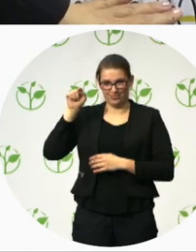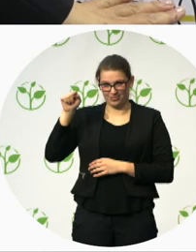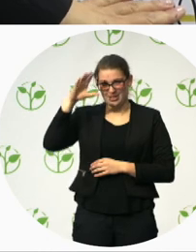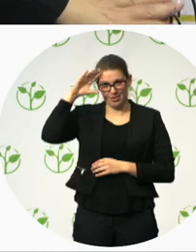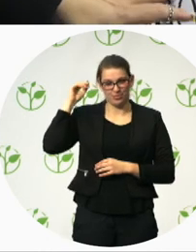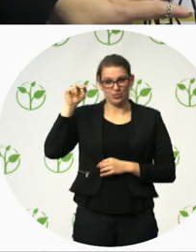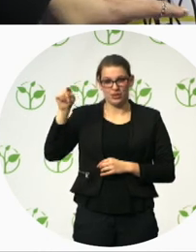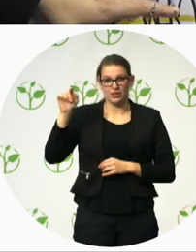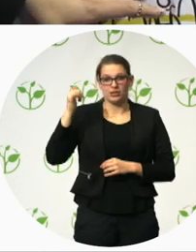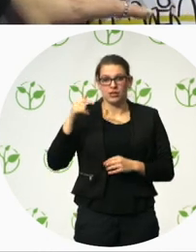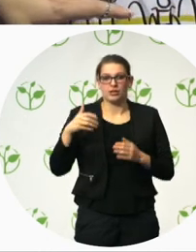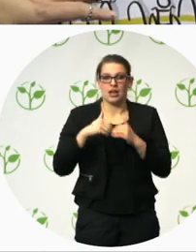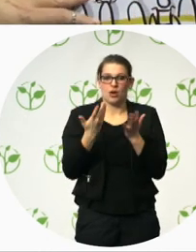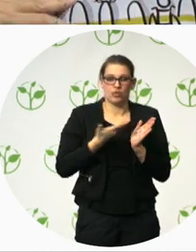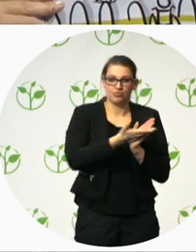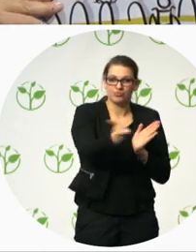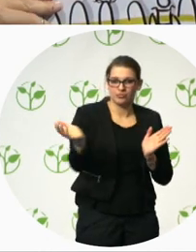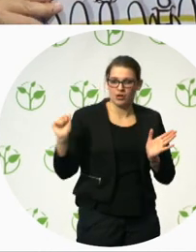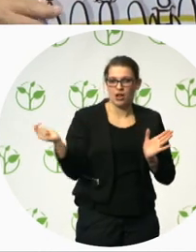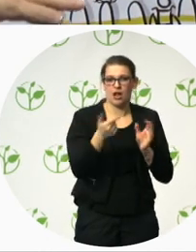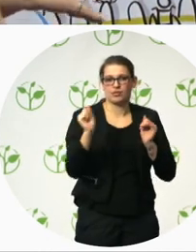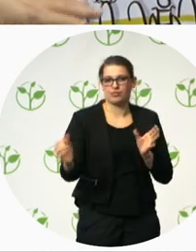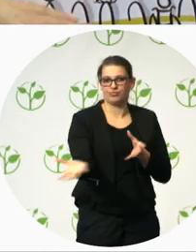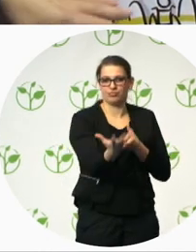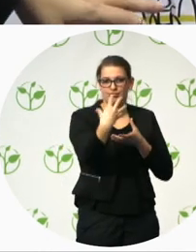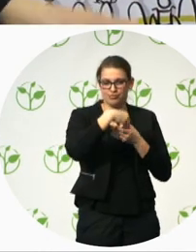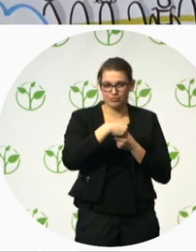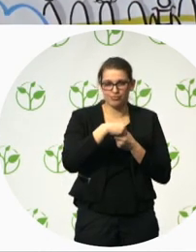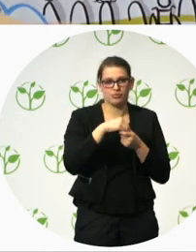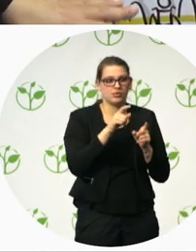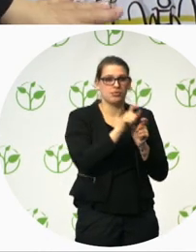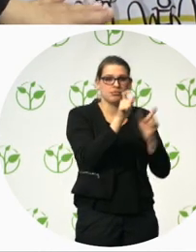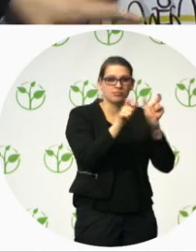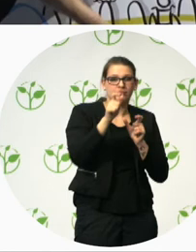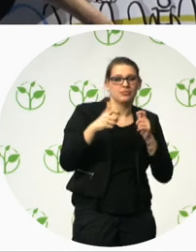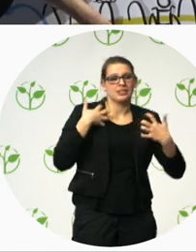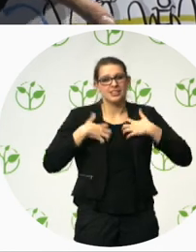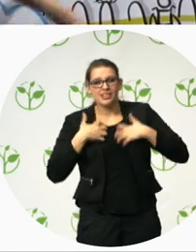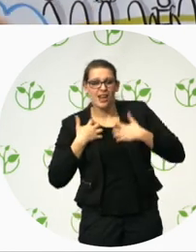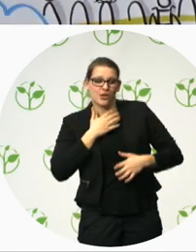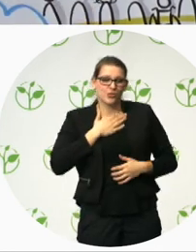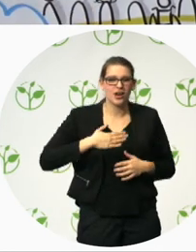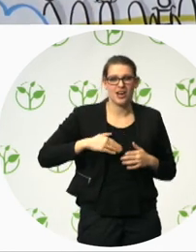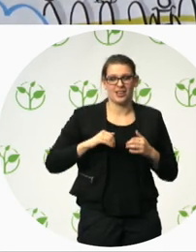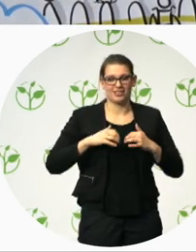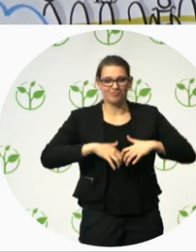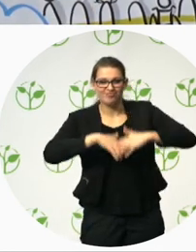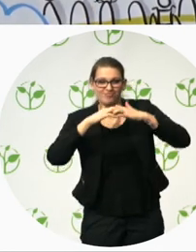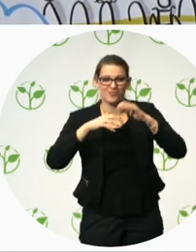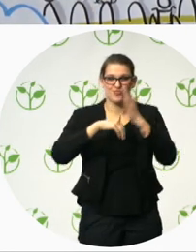bottom-up process where the local population with and without disabilities was involved. And